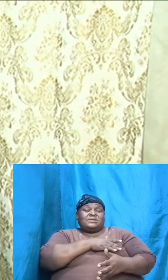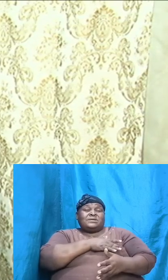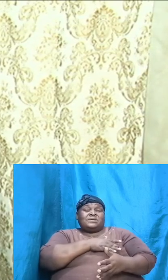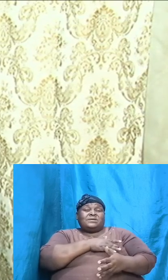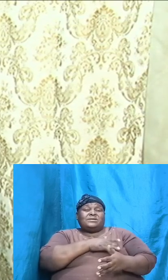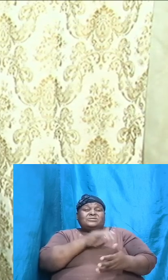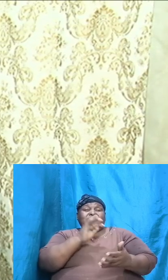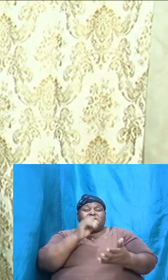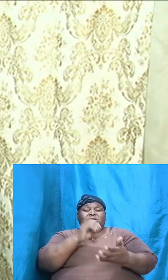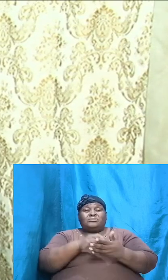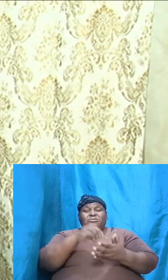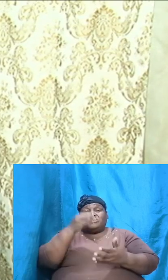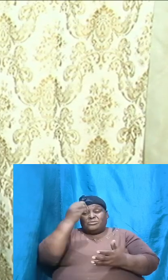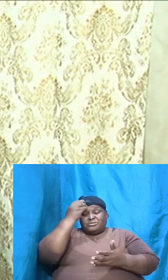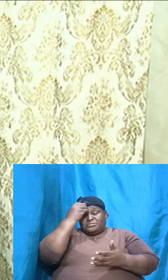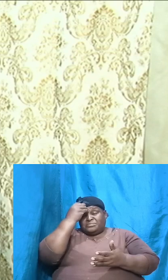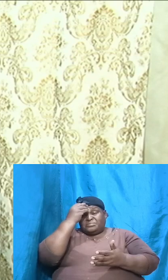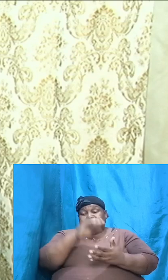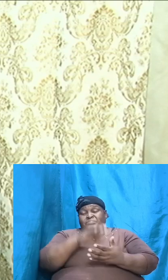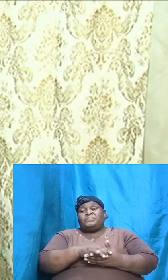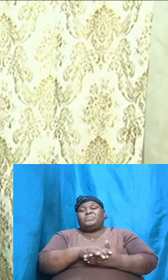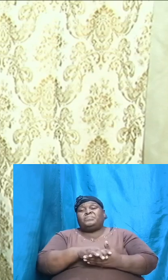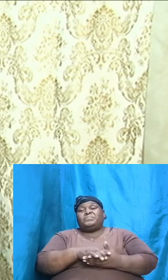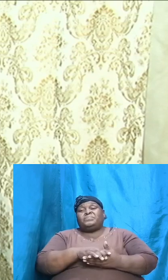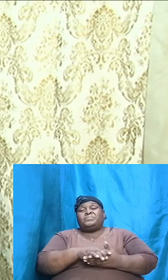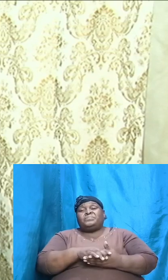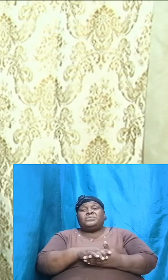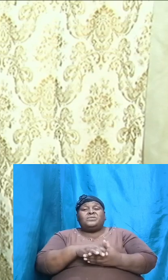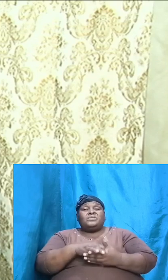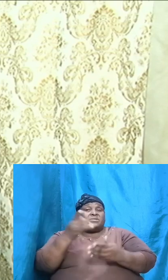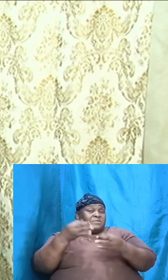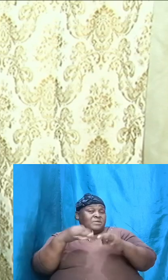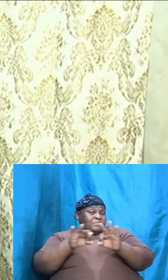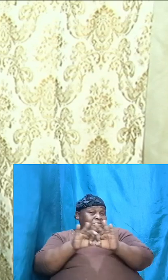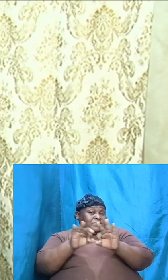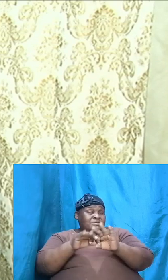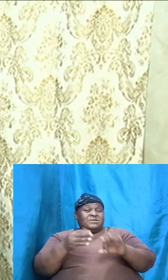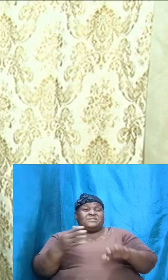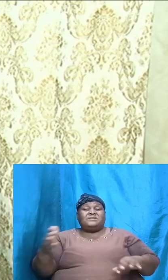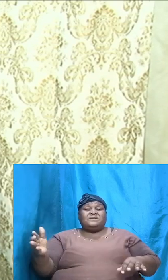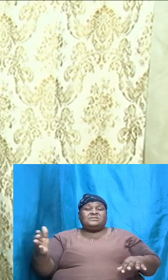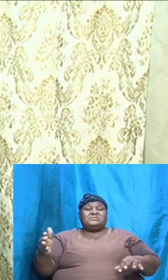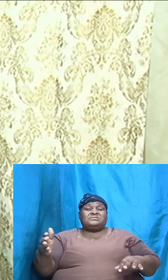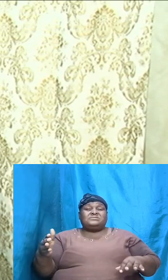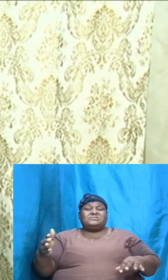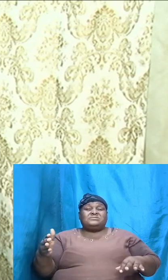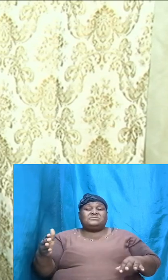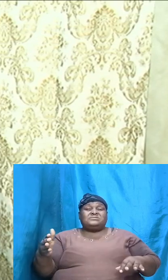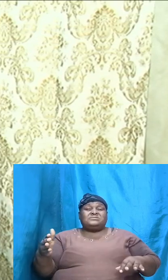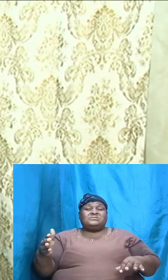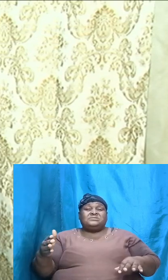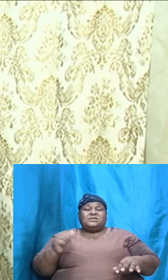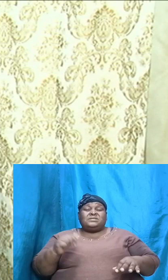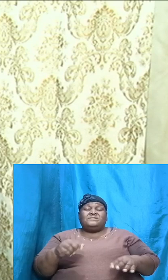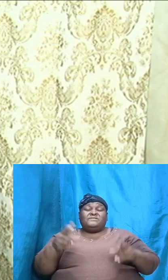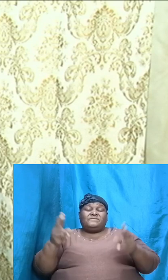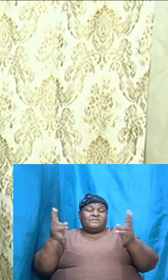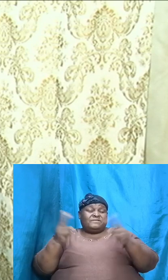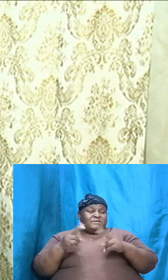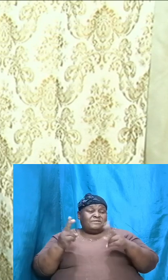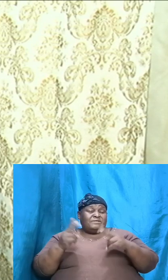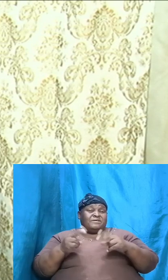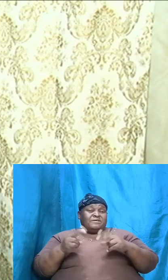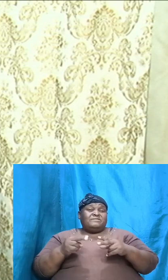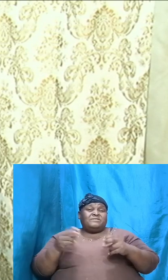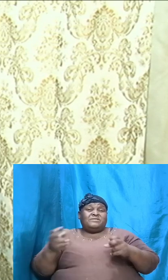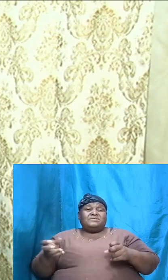upon. Now, one of the key things that we said at the very outset is that the book